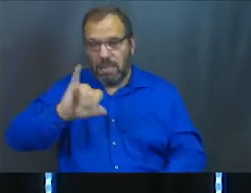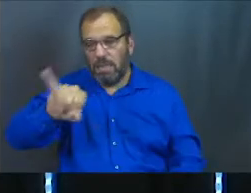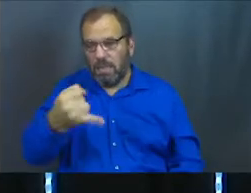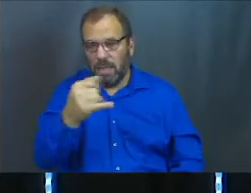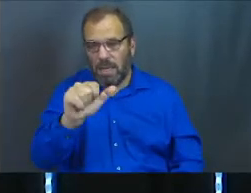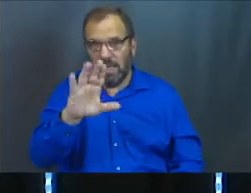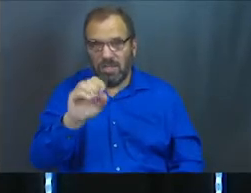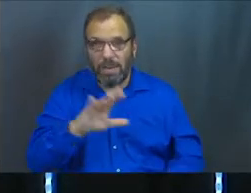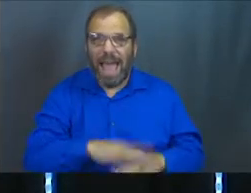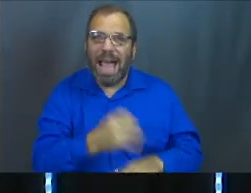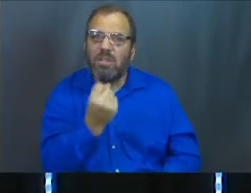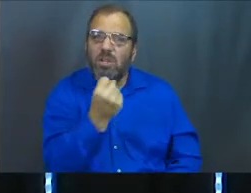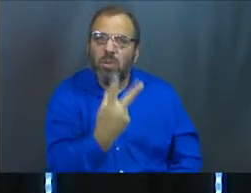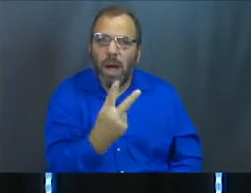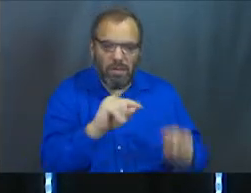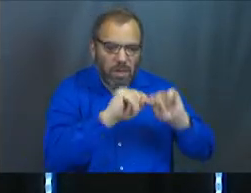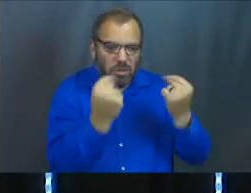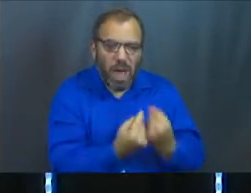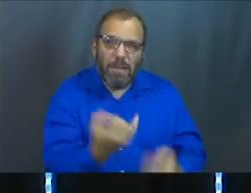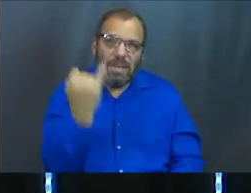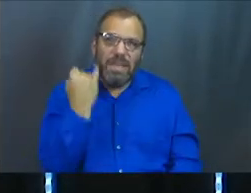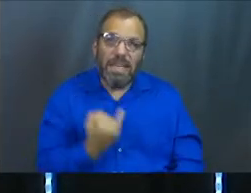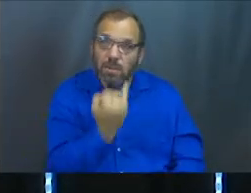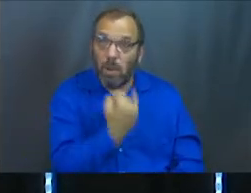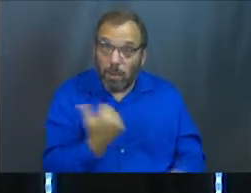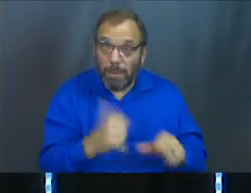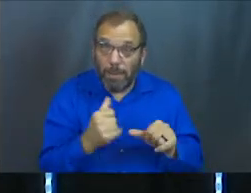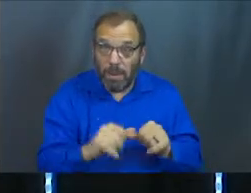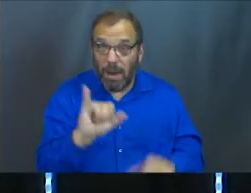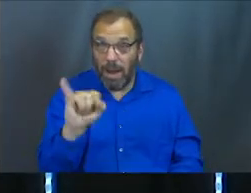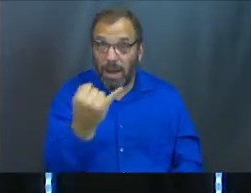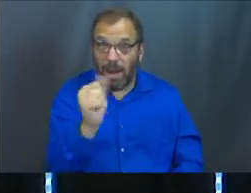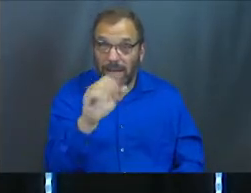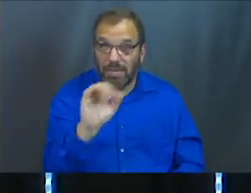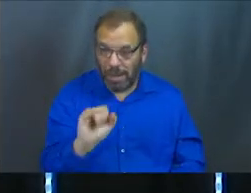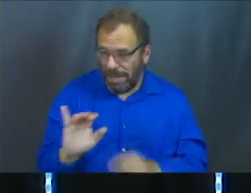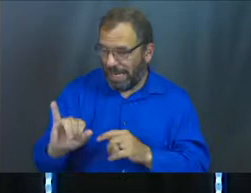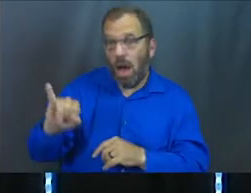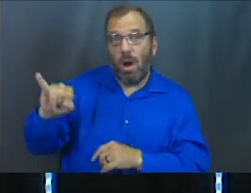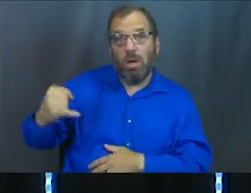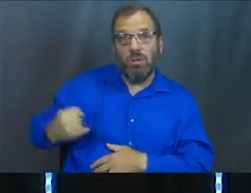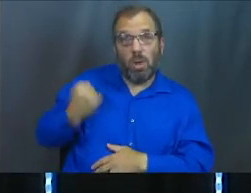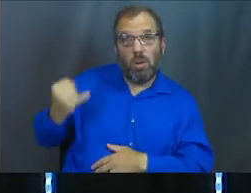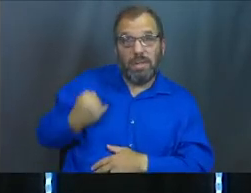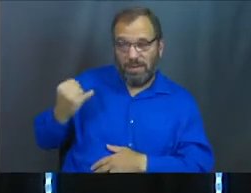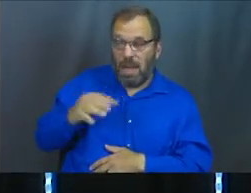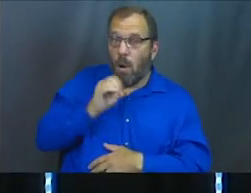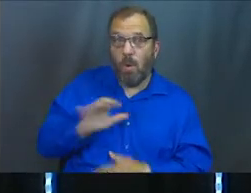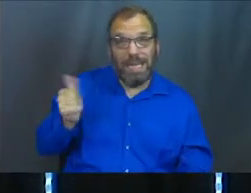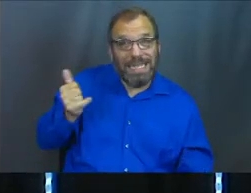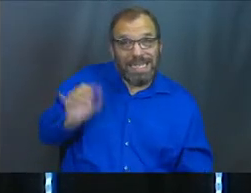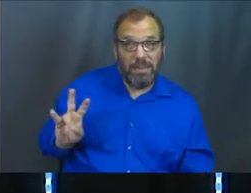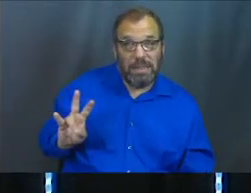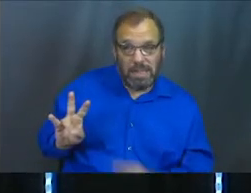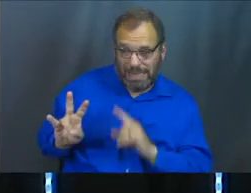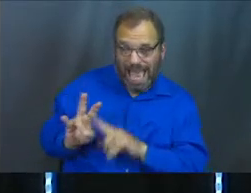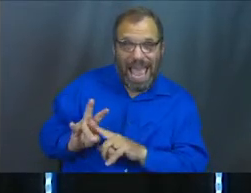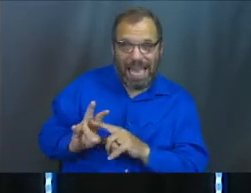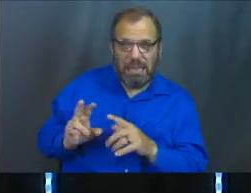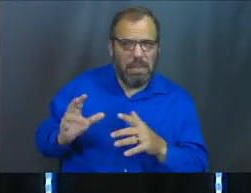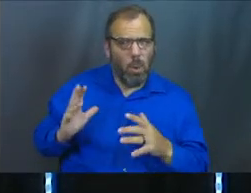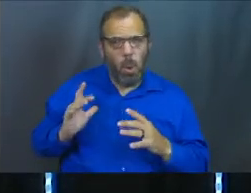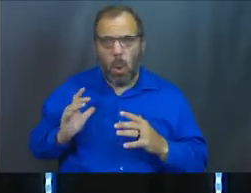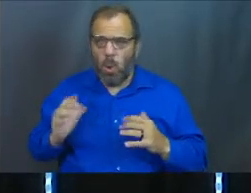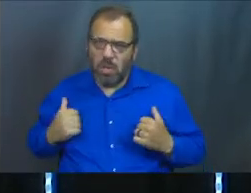12 sons, the 12 tribes of Israel. You remember him? And Joseph is 17 years old, and he has this amazing coat,